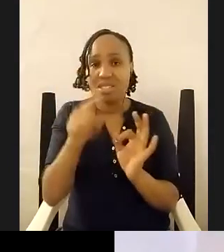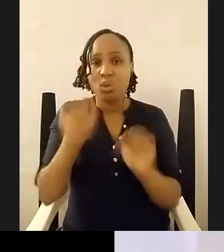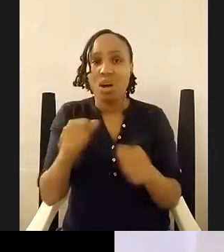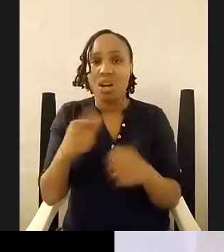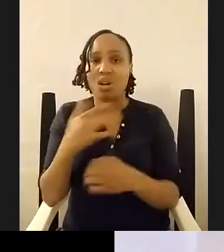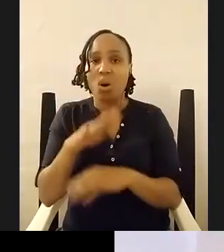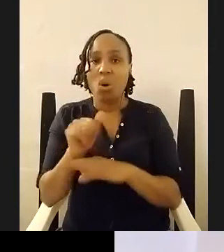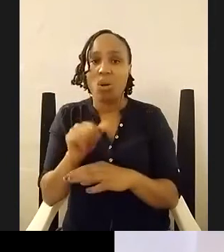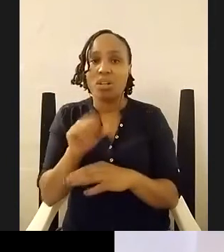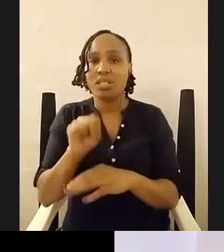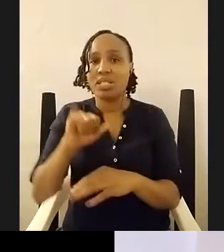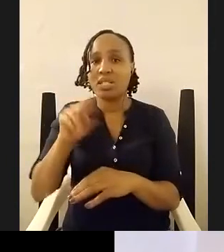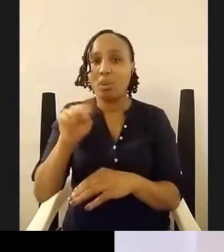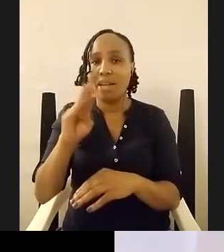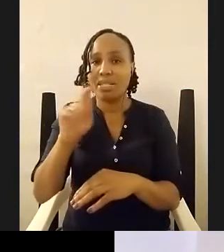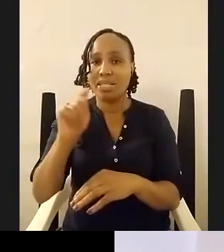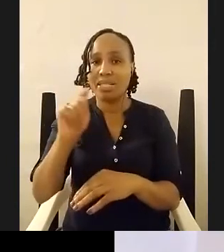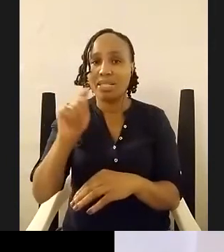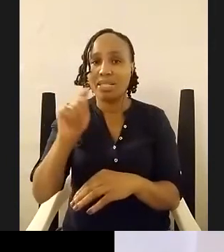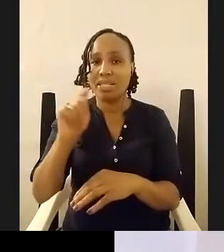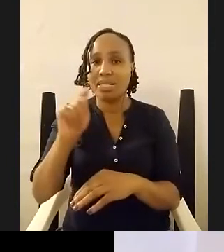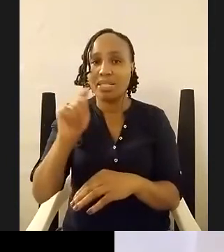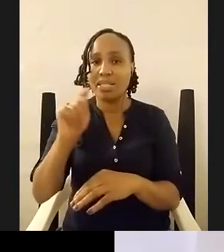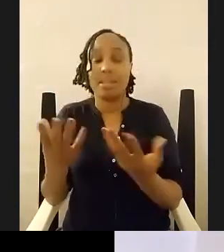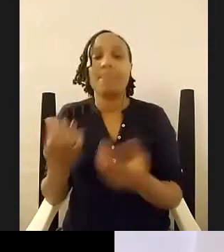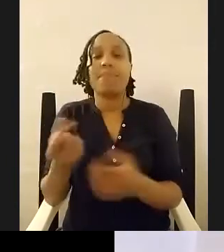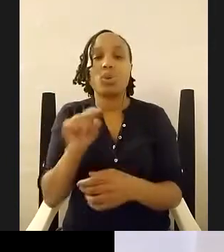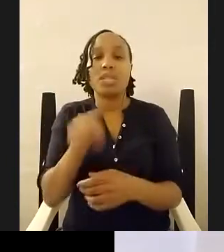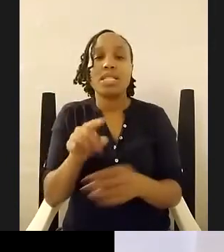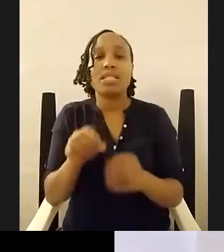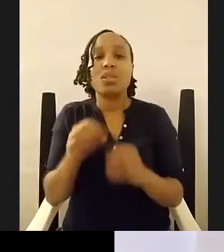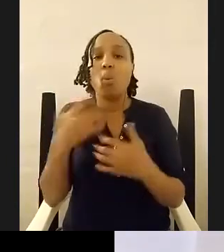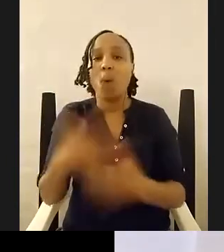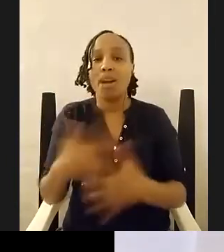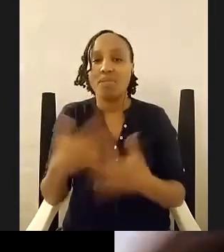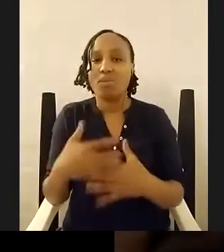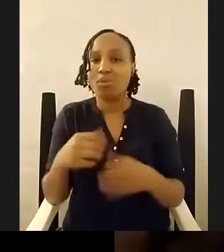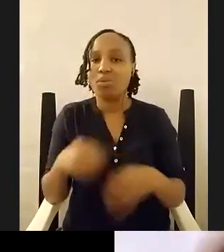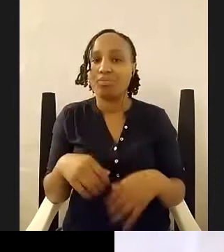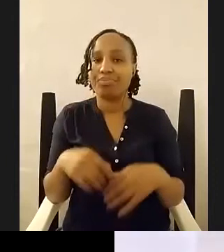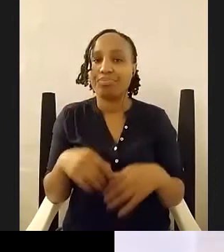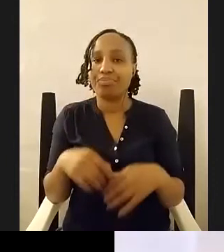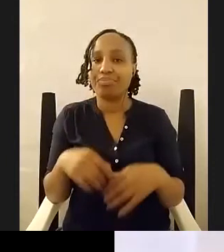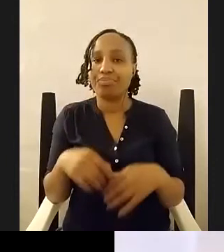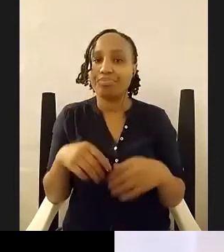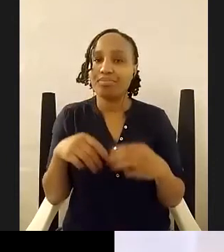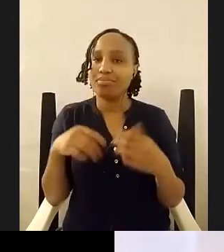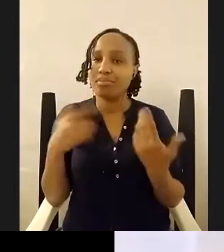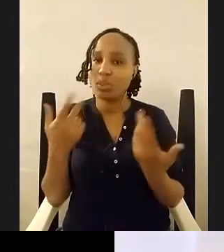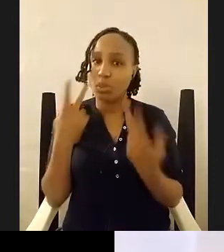the schneider cut and it's wonderful to see it reach a wider audience yeah this is the radio edition